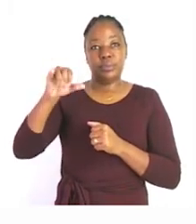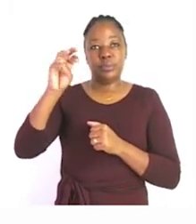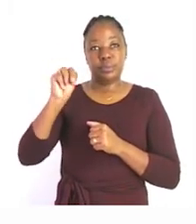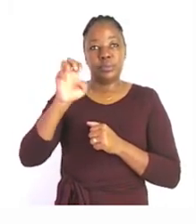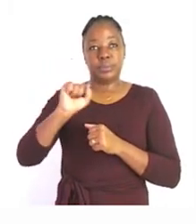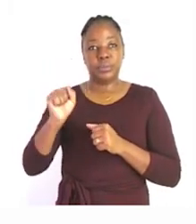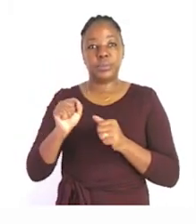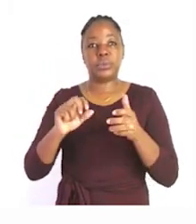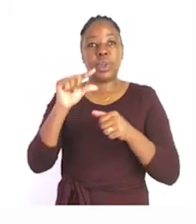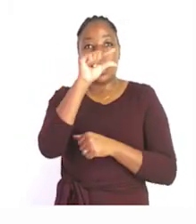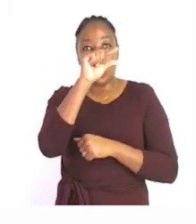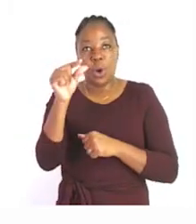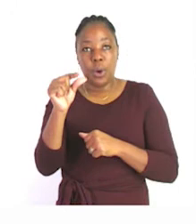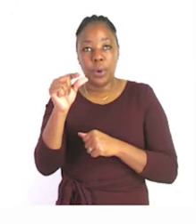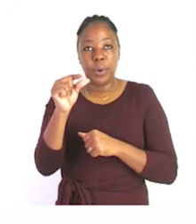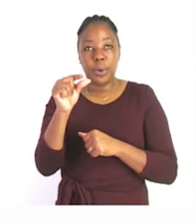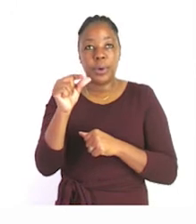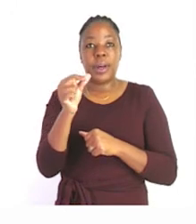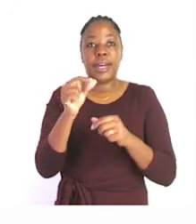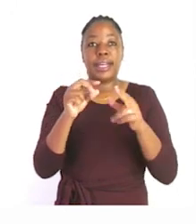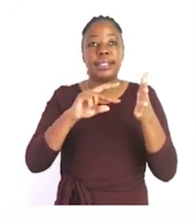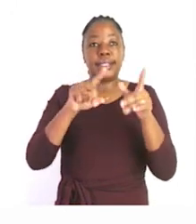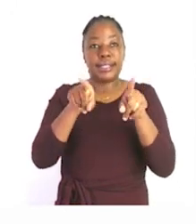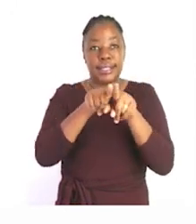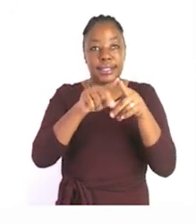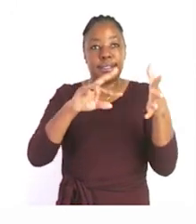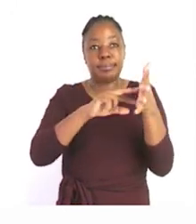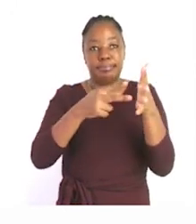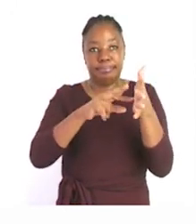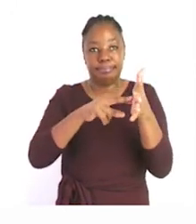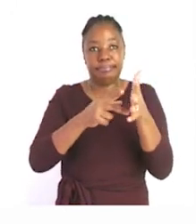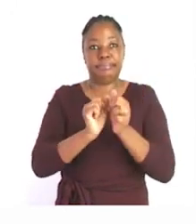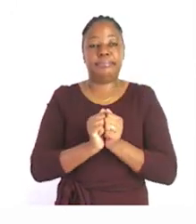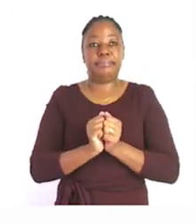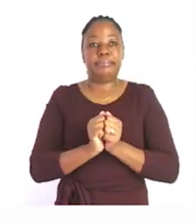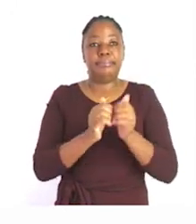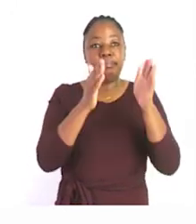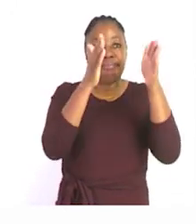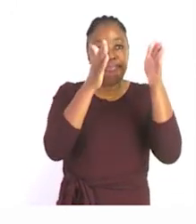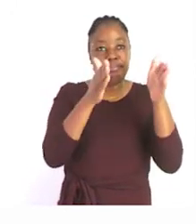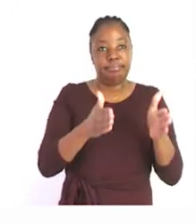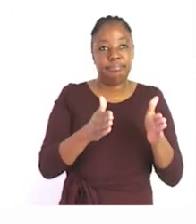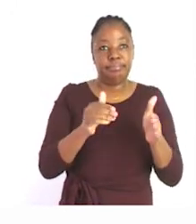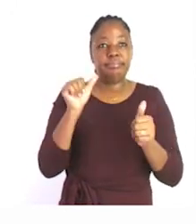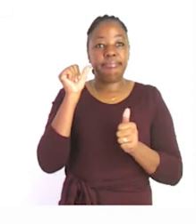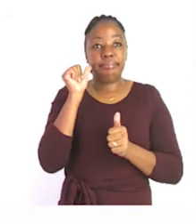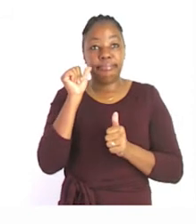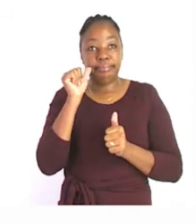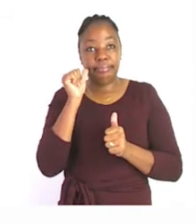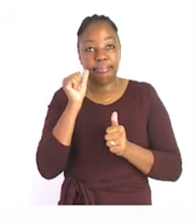same as another word you can see that in the yellow column all the words that are they